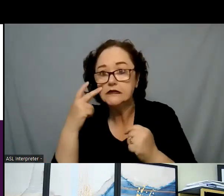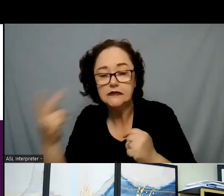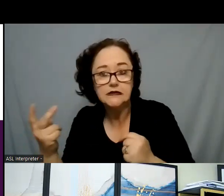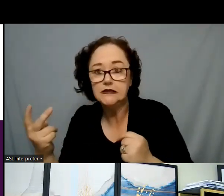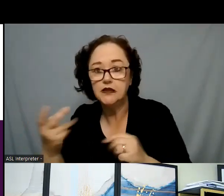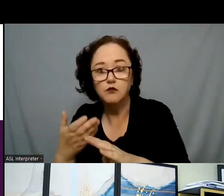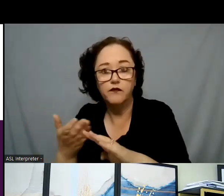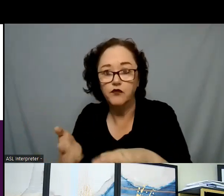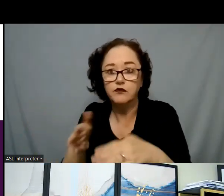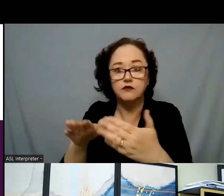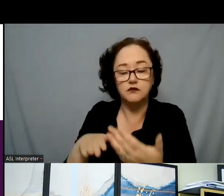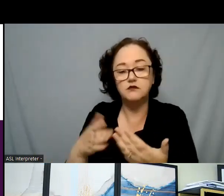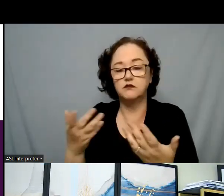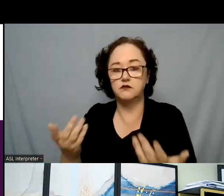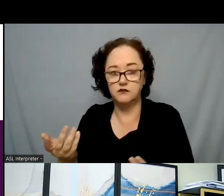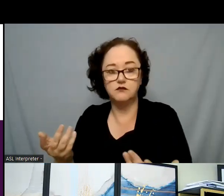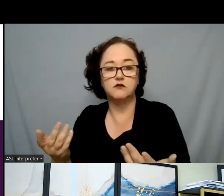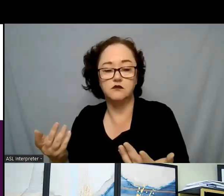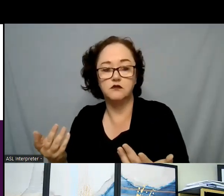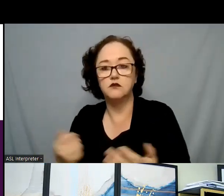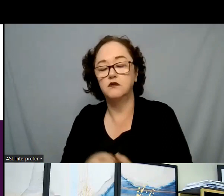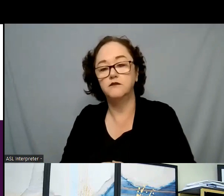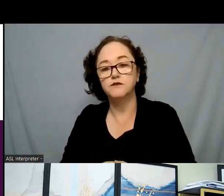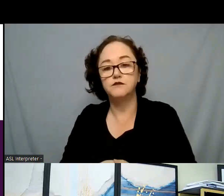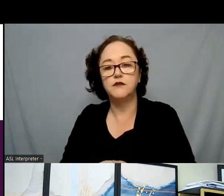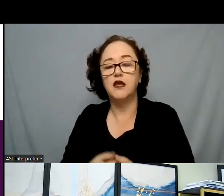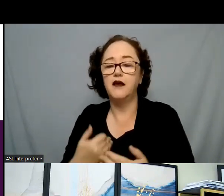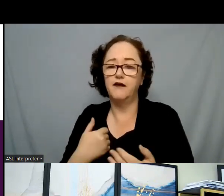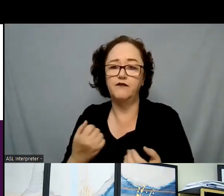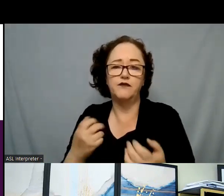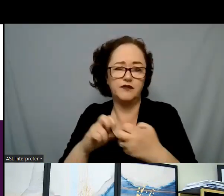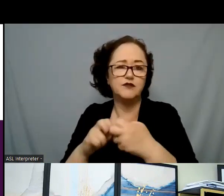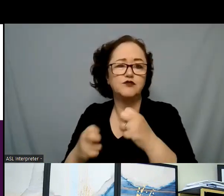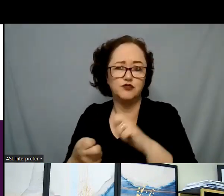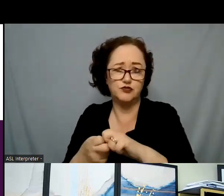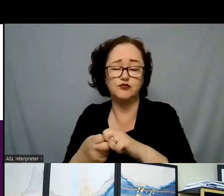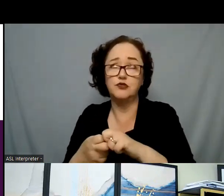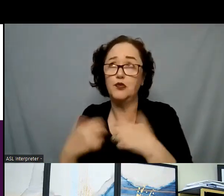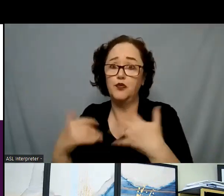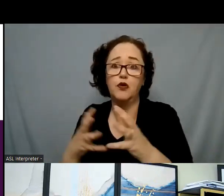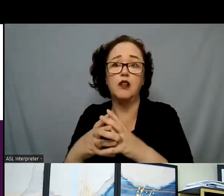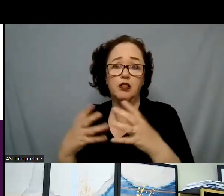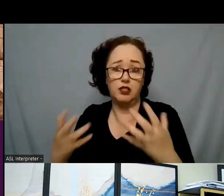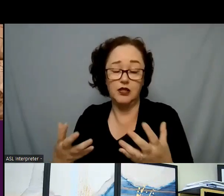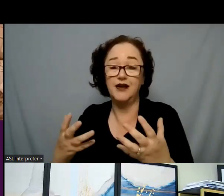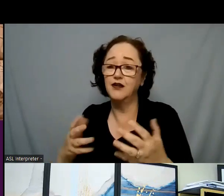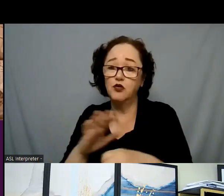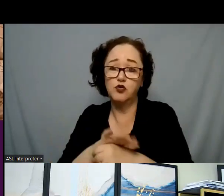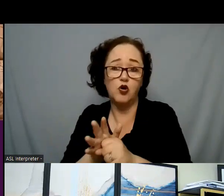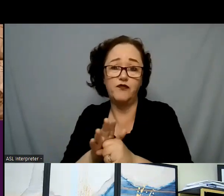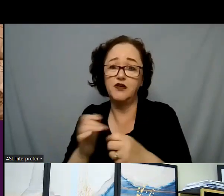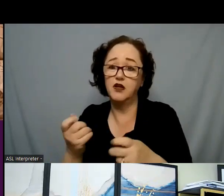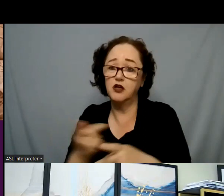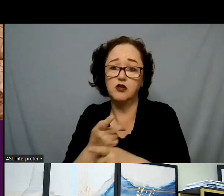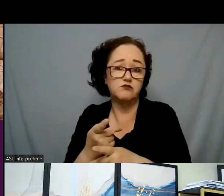ones. So, again, the issues and concerns already in the community were exacerbated during COVID